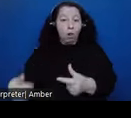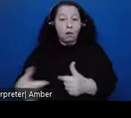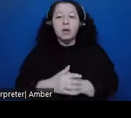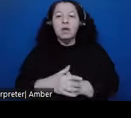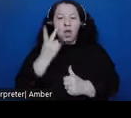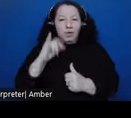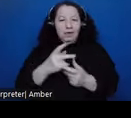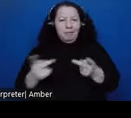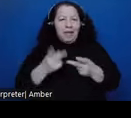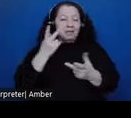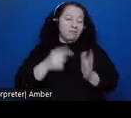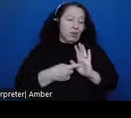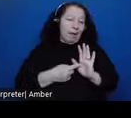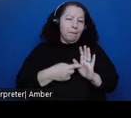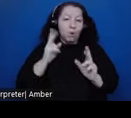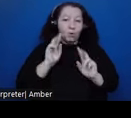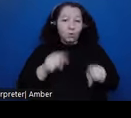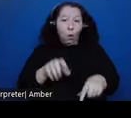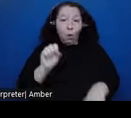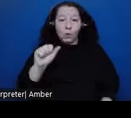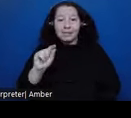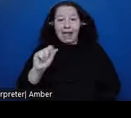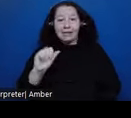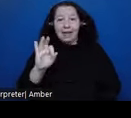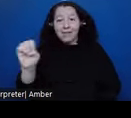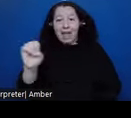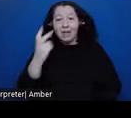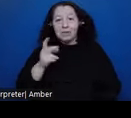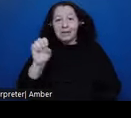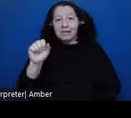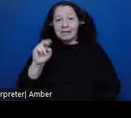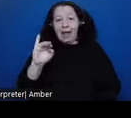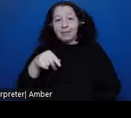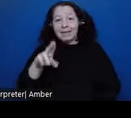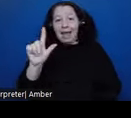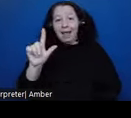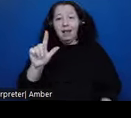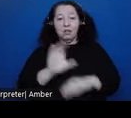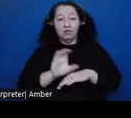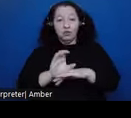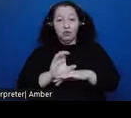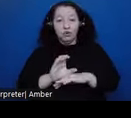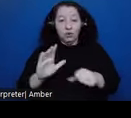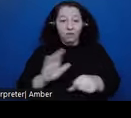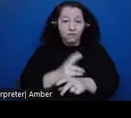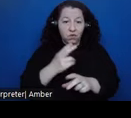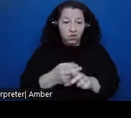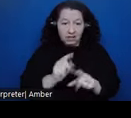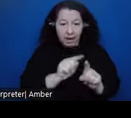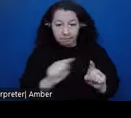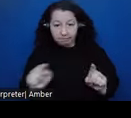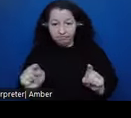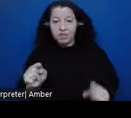Santa Fe, you can see the San Miguel Church. So the full name is San Miguel de Analco. And that's very